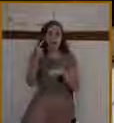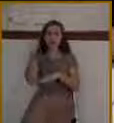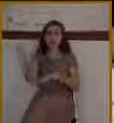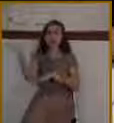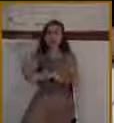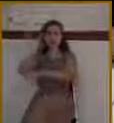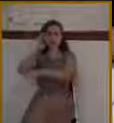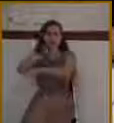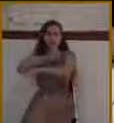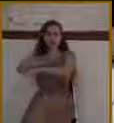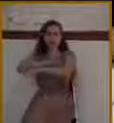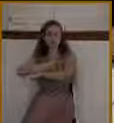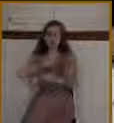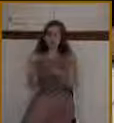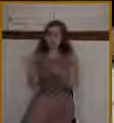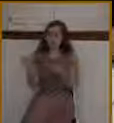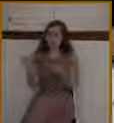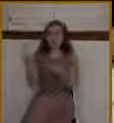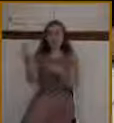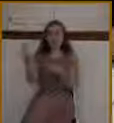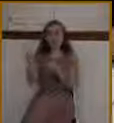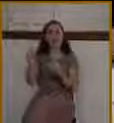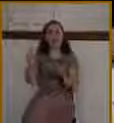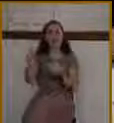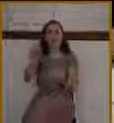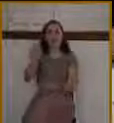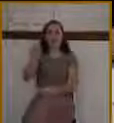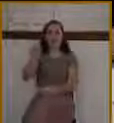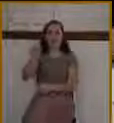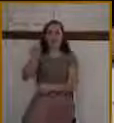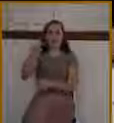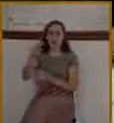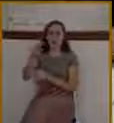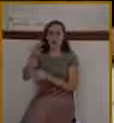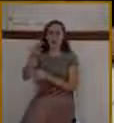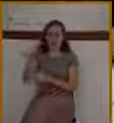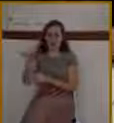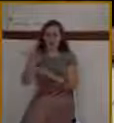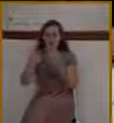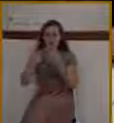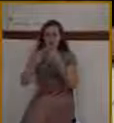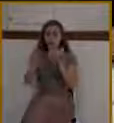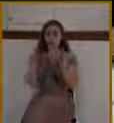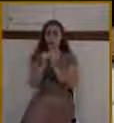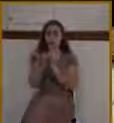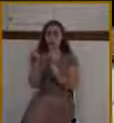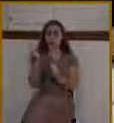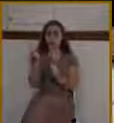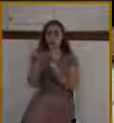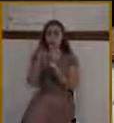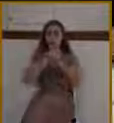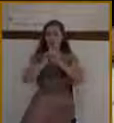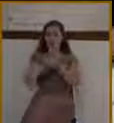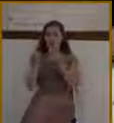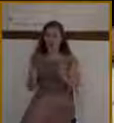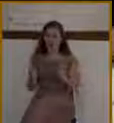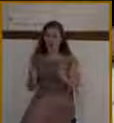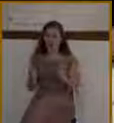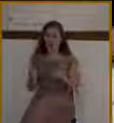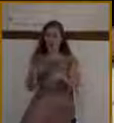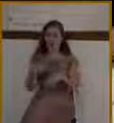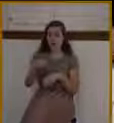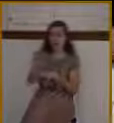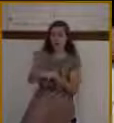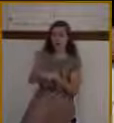went out into Bethany with the twelve. This is a very interesting verse to me. I think this is the point where Jesus